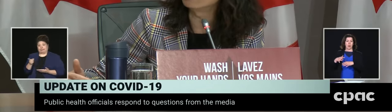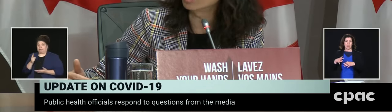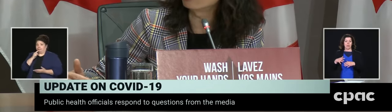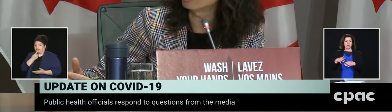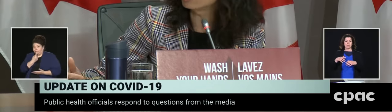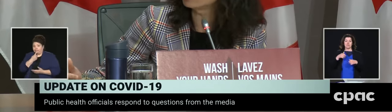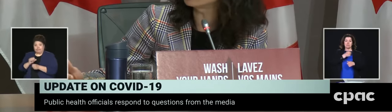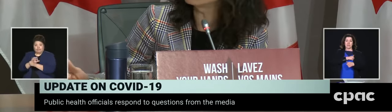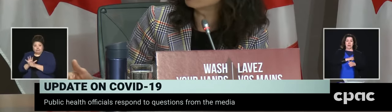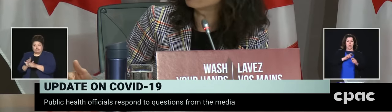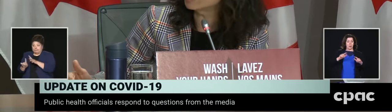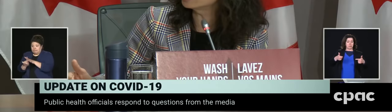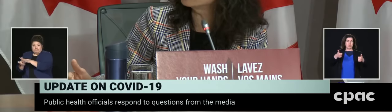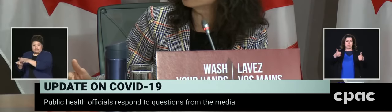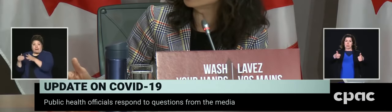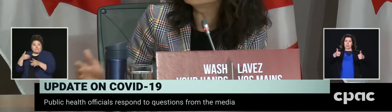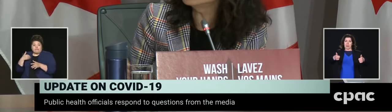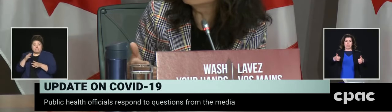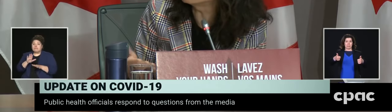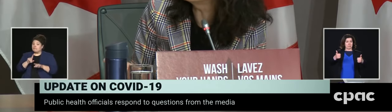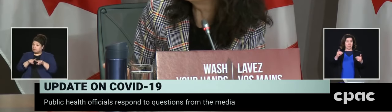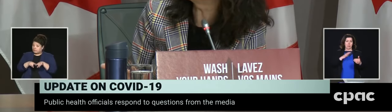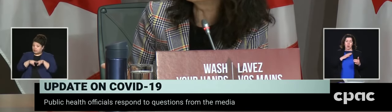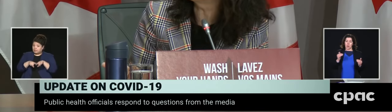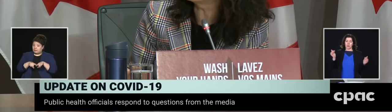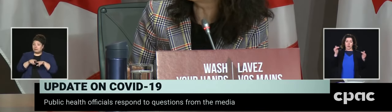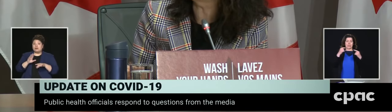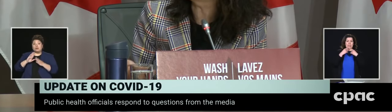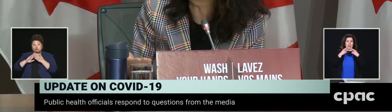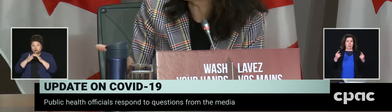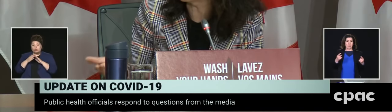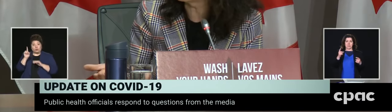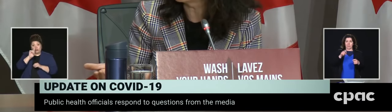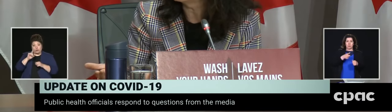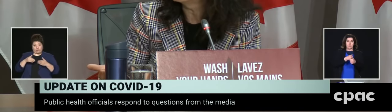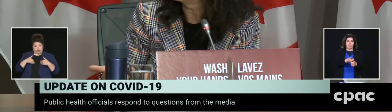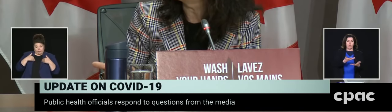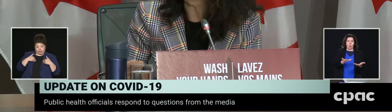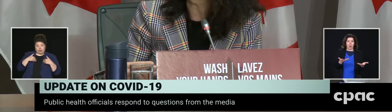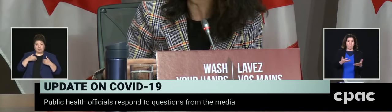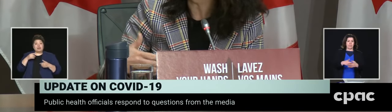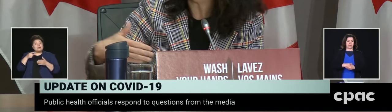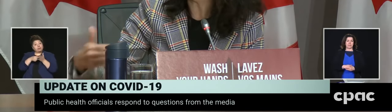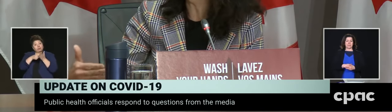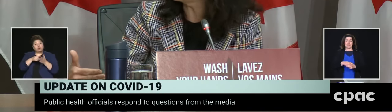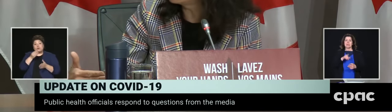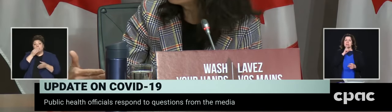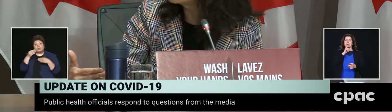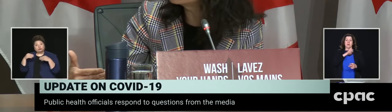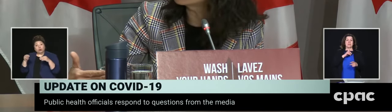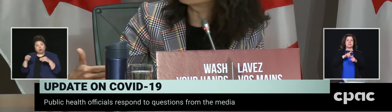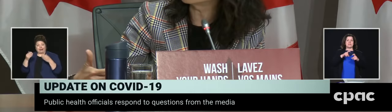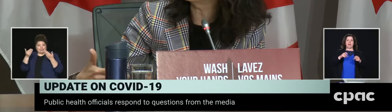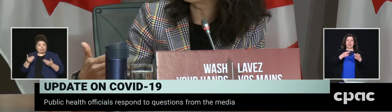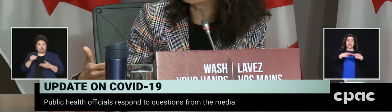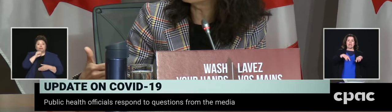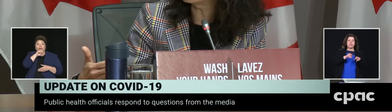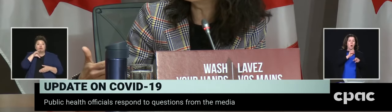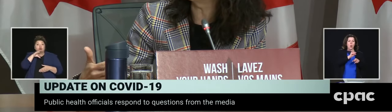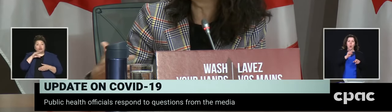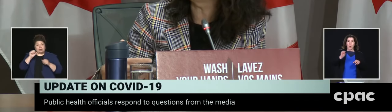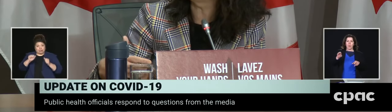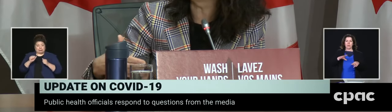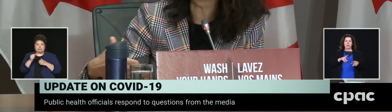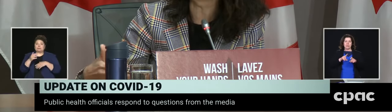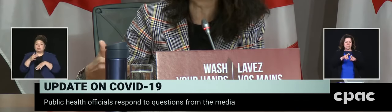approaches that people have taken like even in grocery stores people have a certain hour where perhaps seniors can go and shop